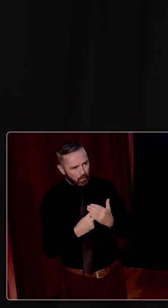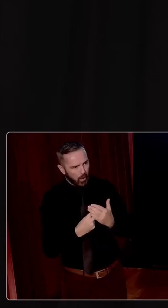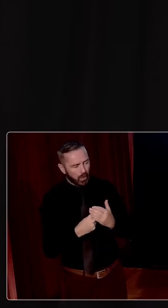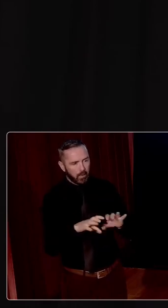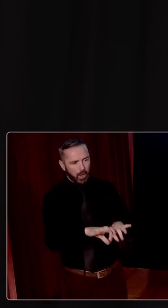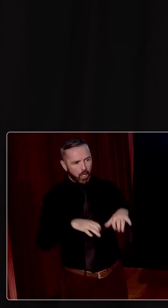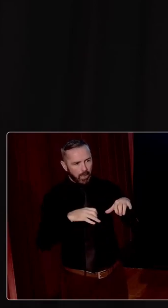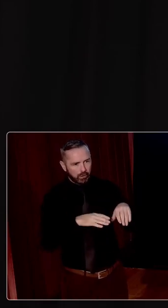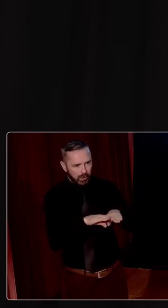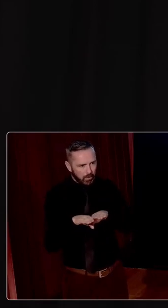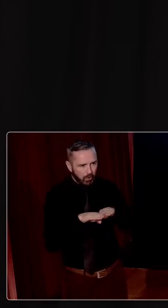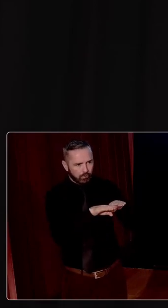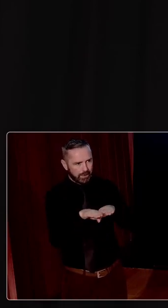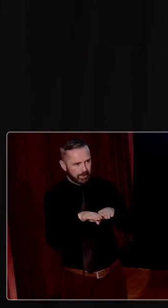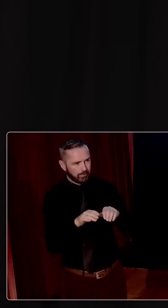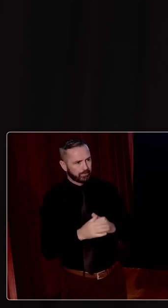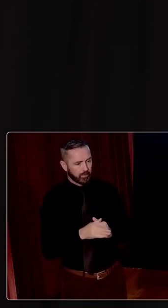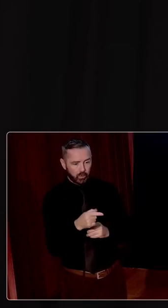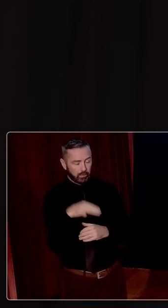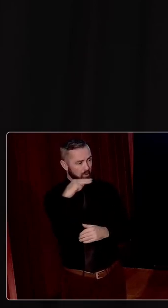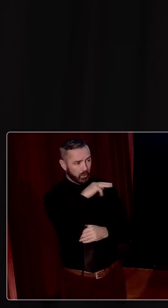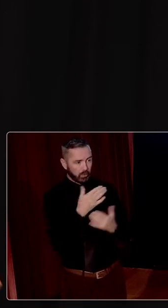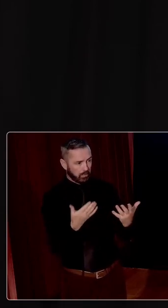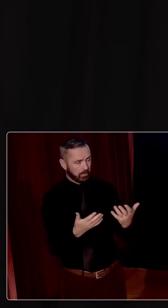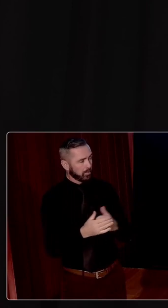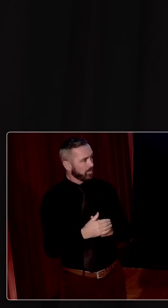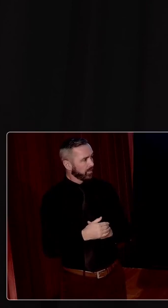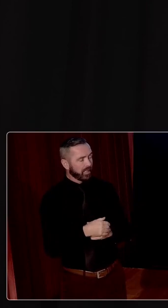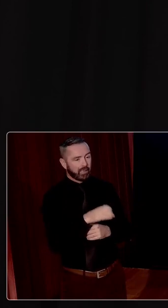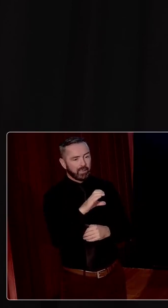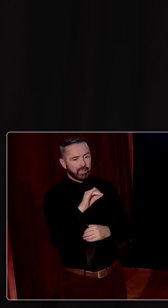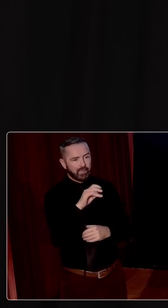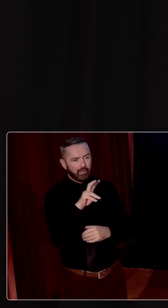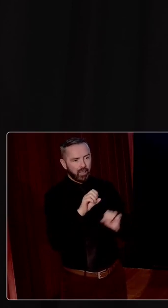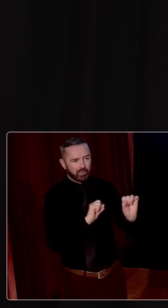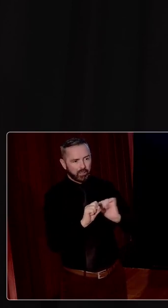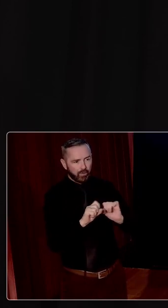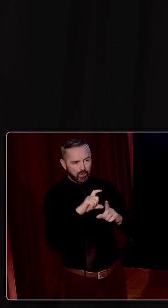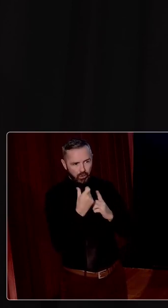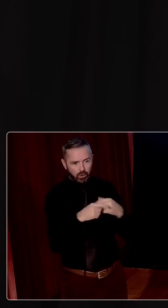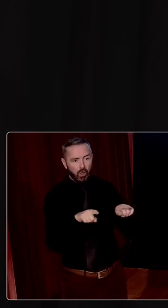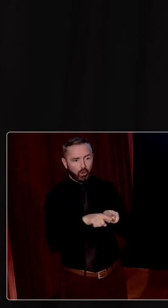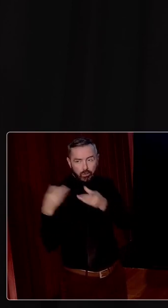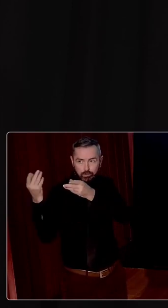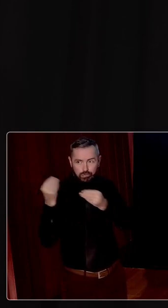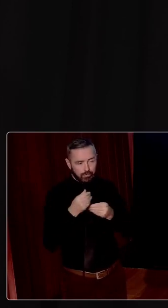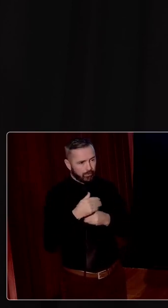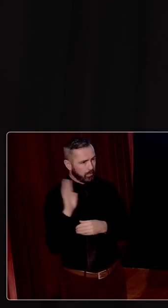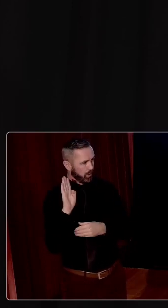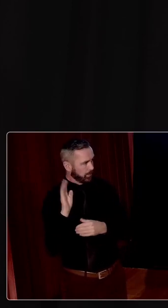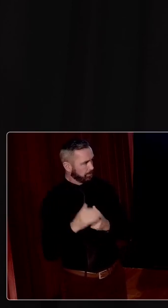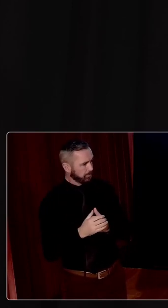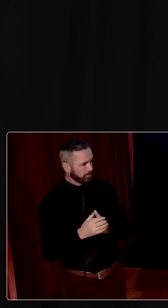democracy. And so that matters a lot. I think the civil service culture, I think there's another feature of the Irish